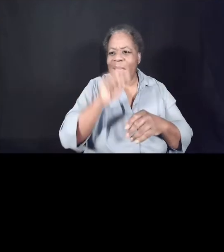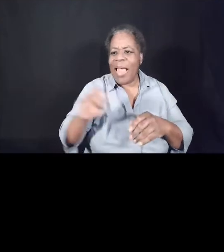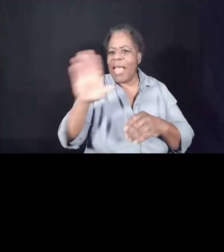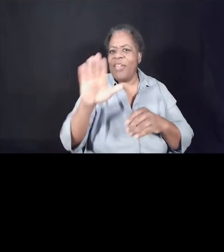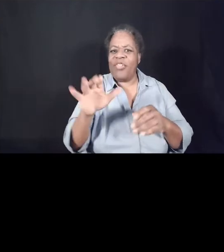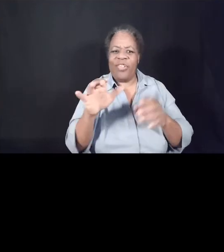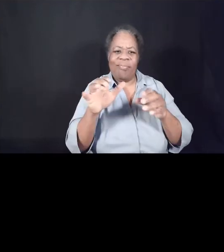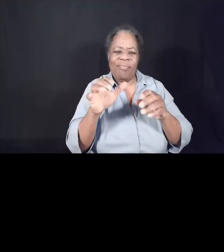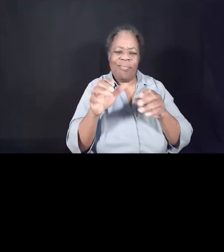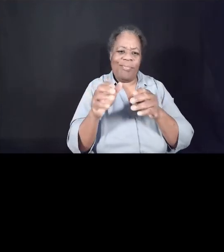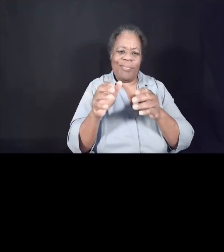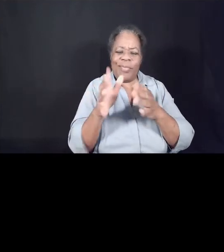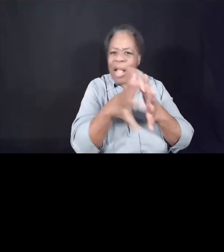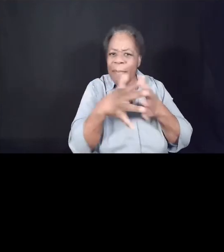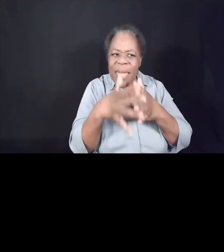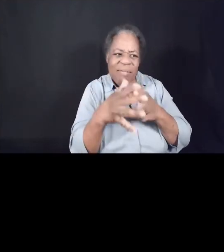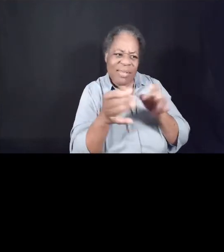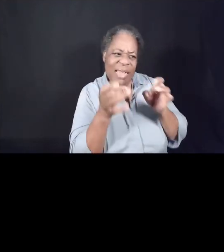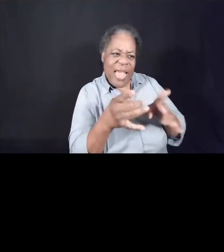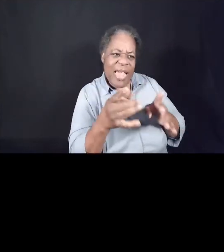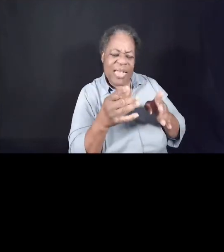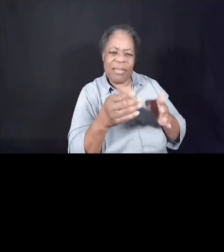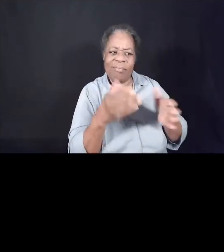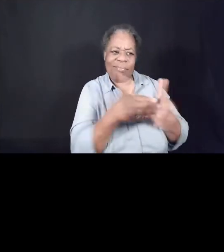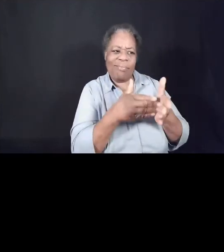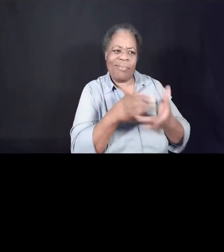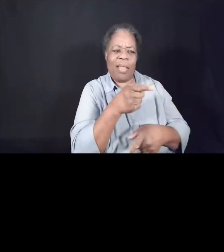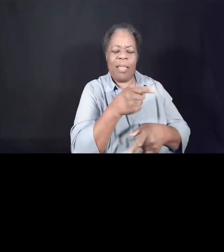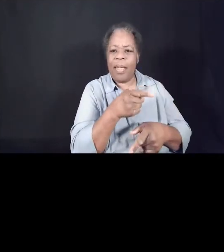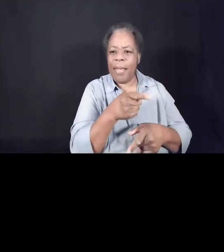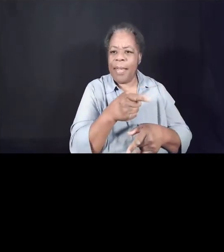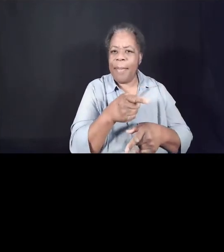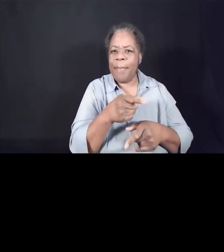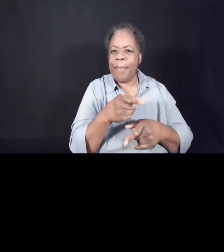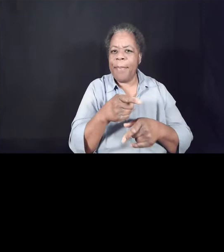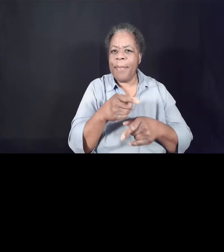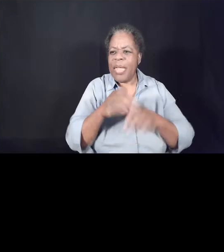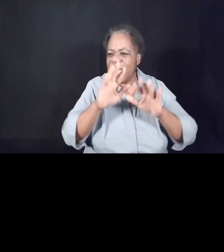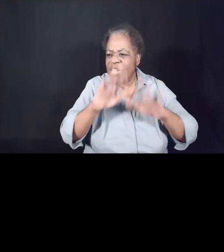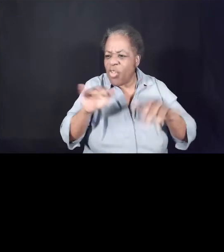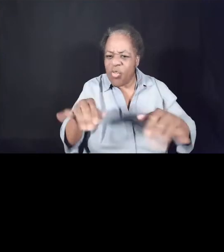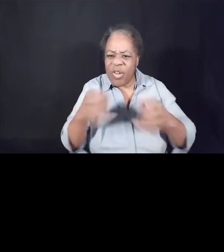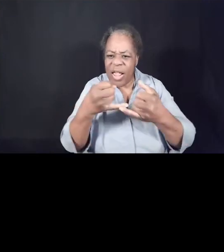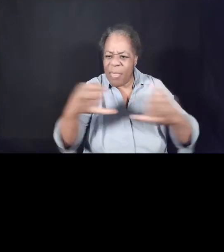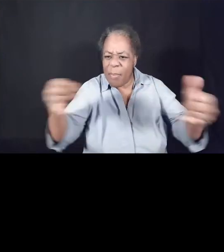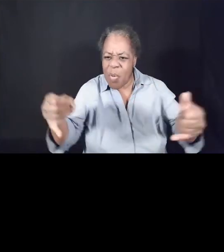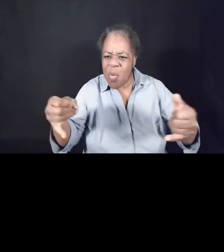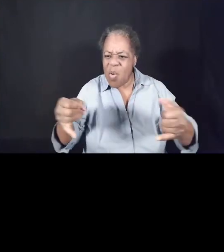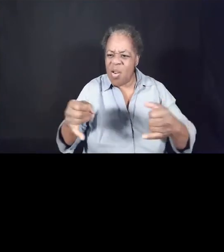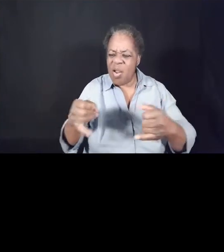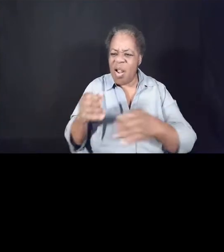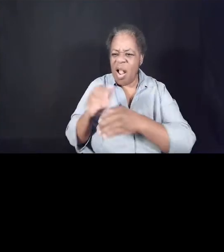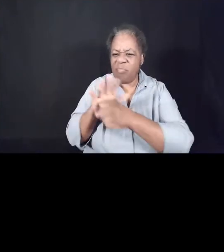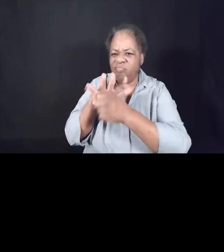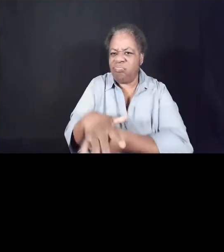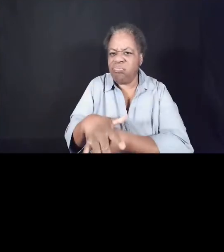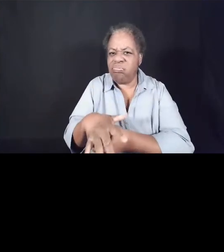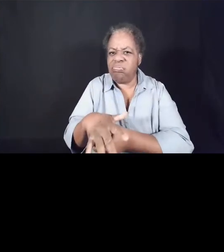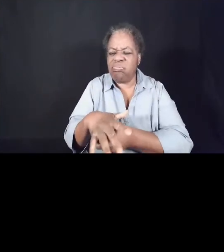mistreatment of immigrant children on our southern border. The generational repression of Native Americans.